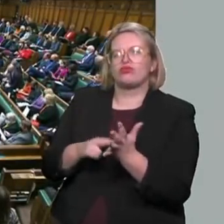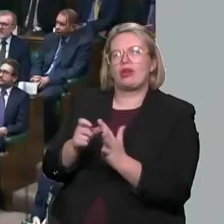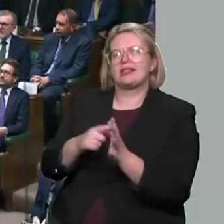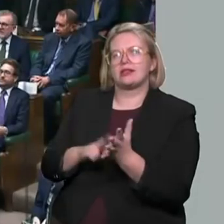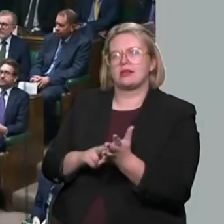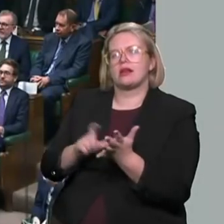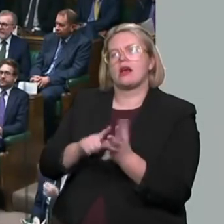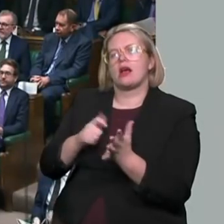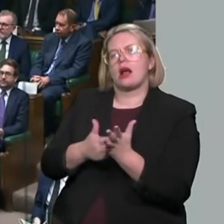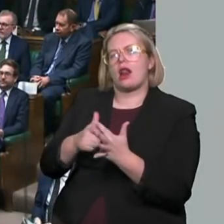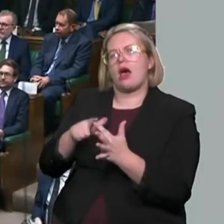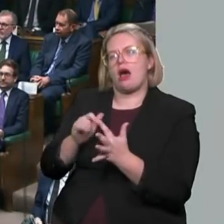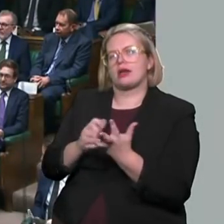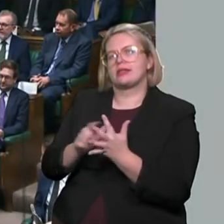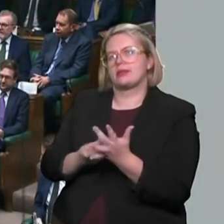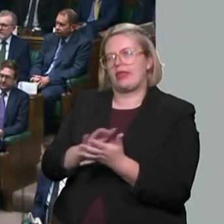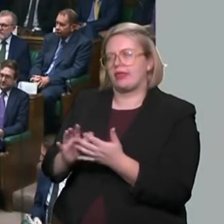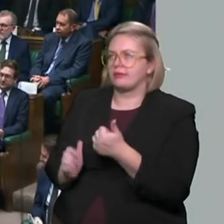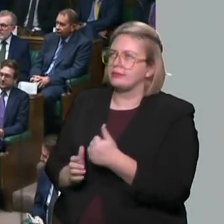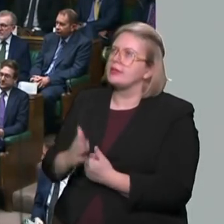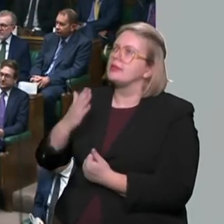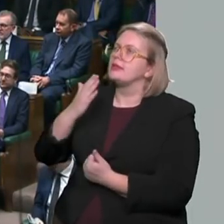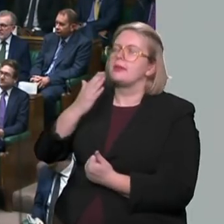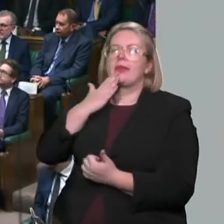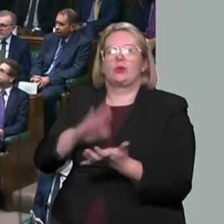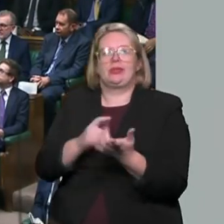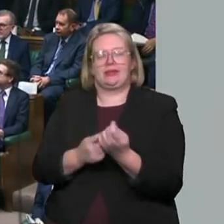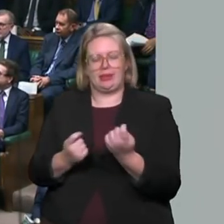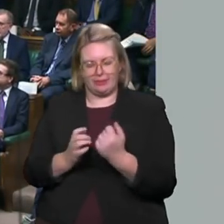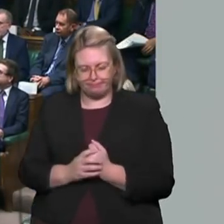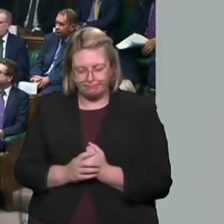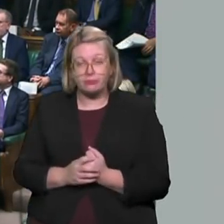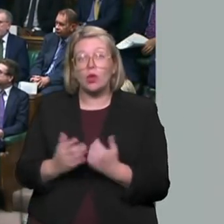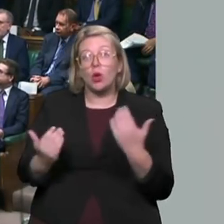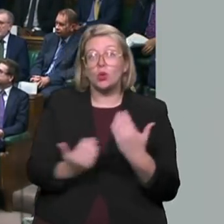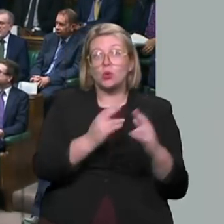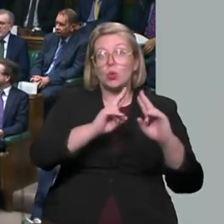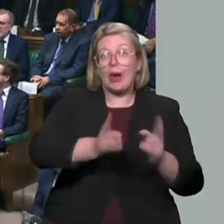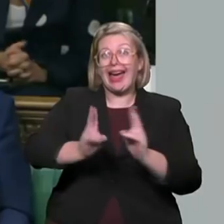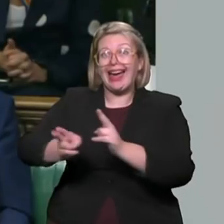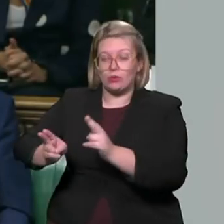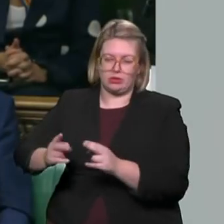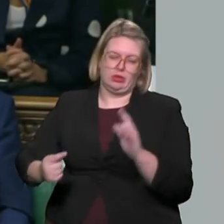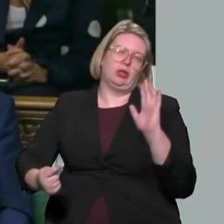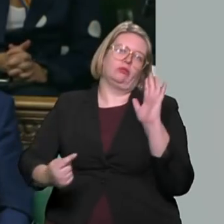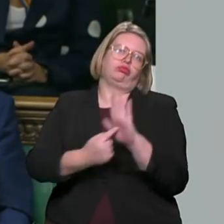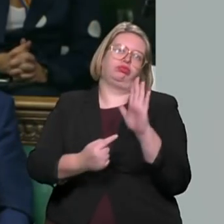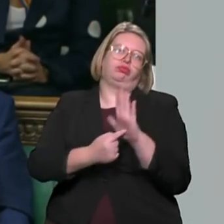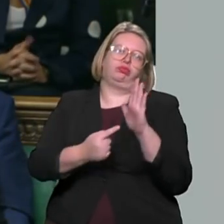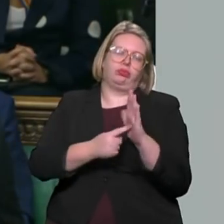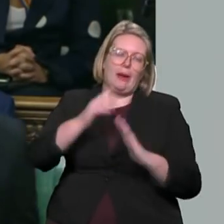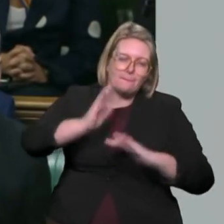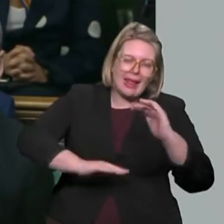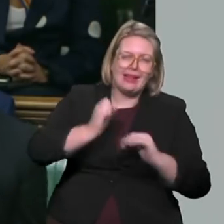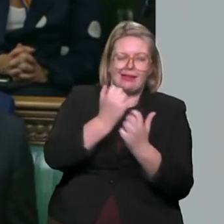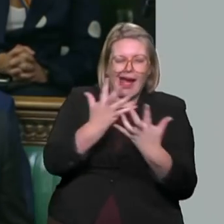homes is key to levelling up, as is putting that power in the hands of local people and making sure we build the right number in the right